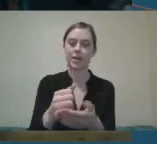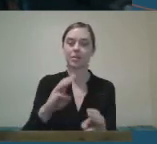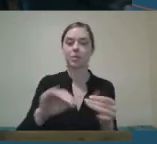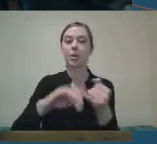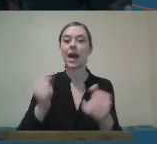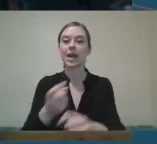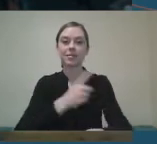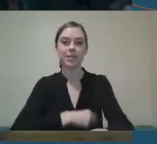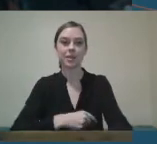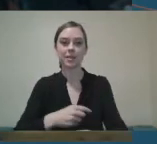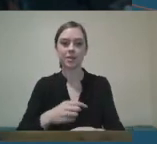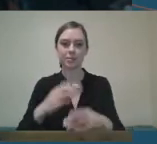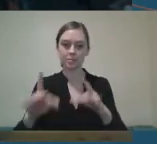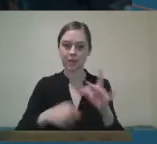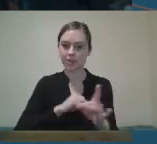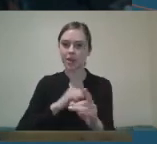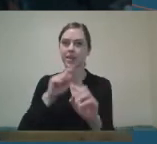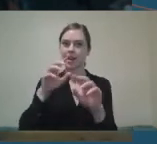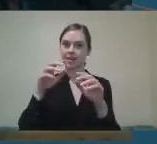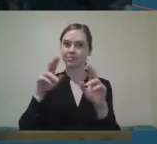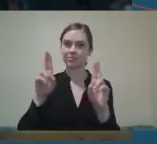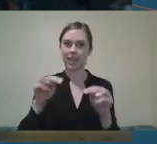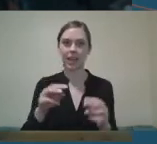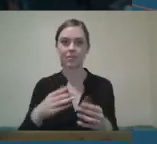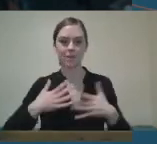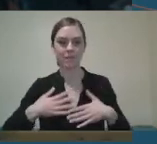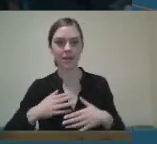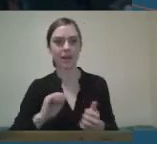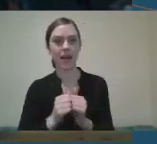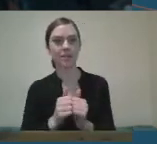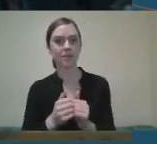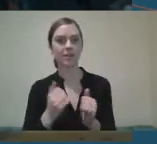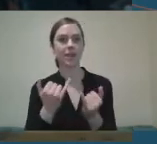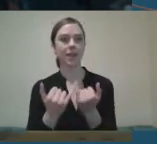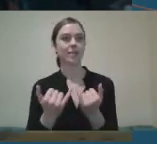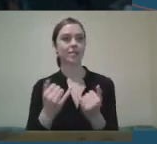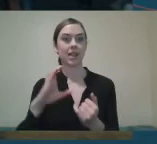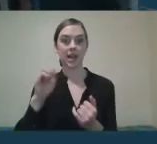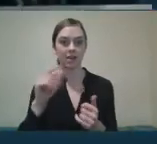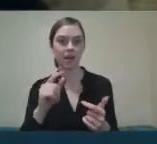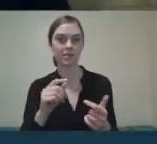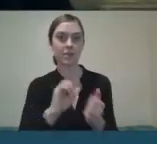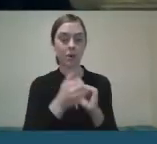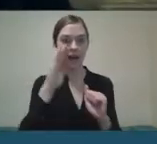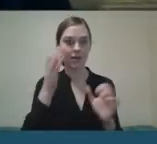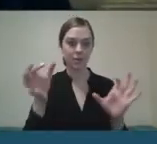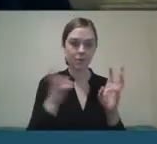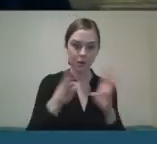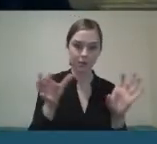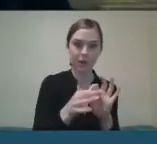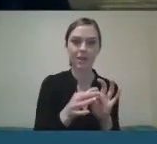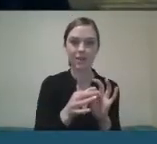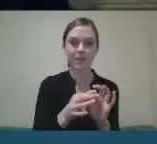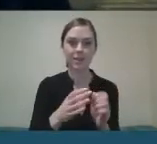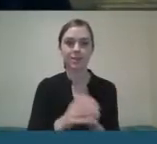physically active and to work with key partners like CARA and Sport Ireland around it. Thank you, Sarah. Thank I'm